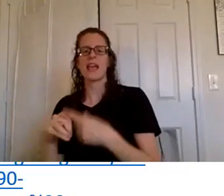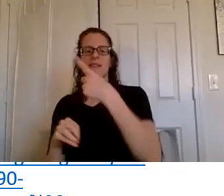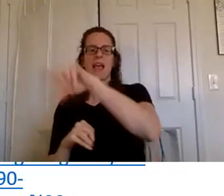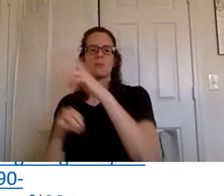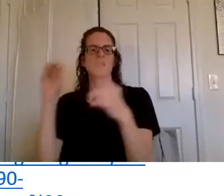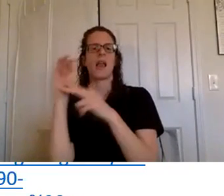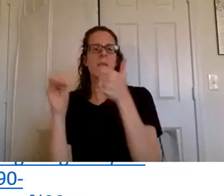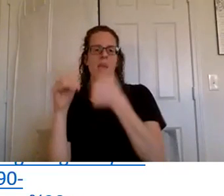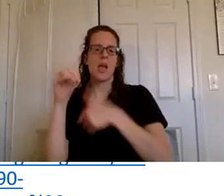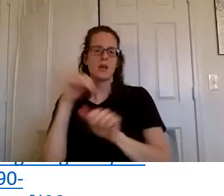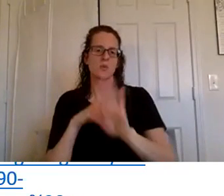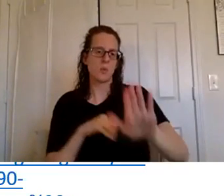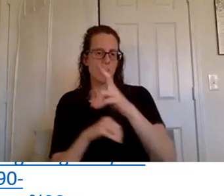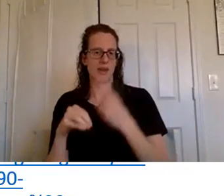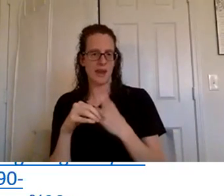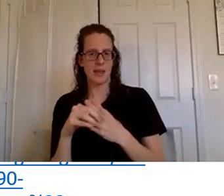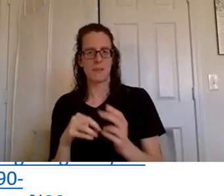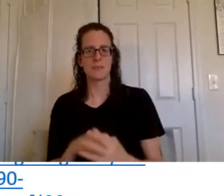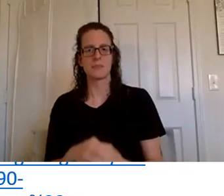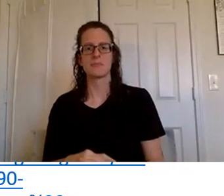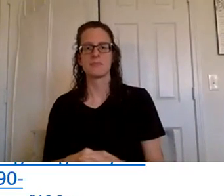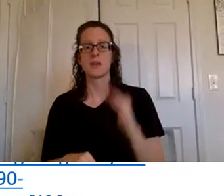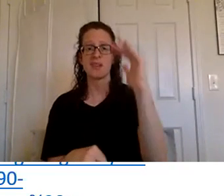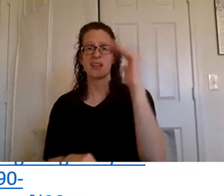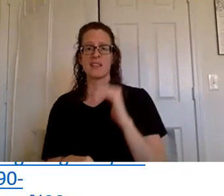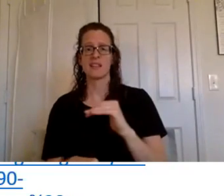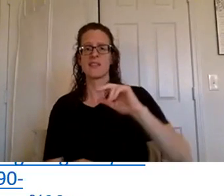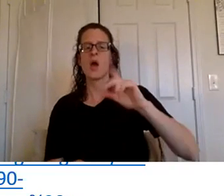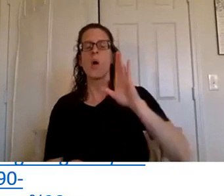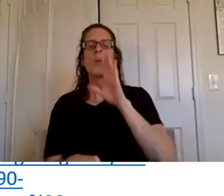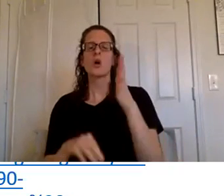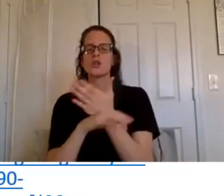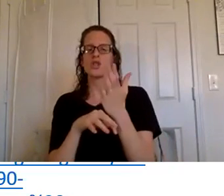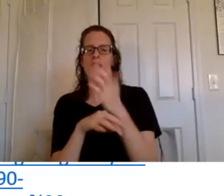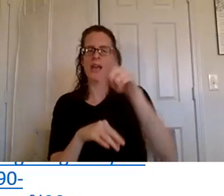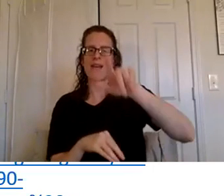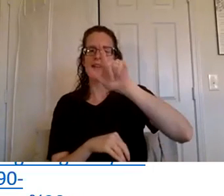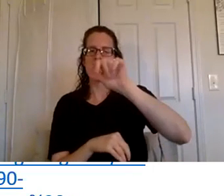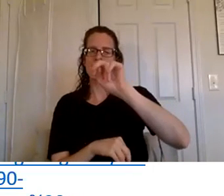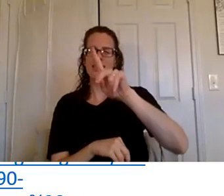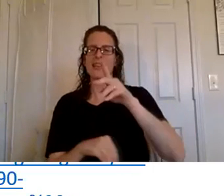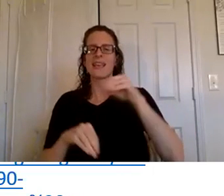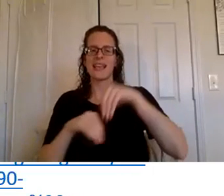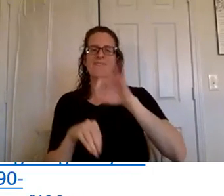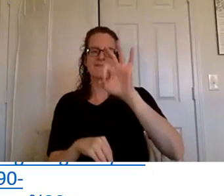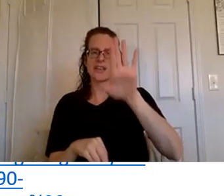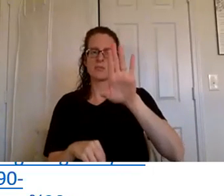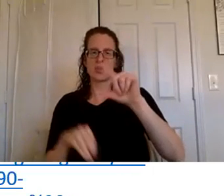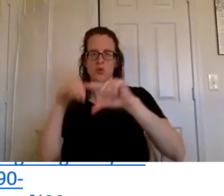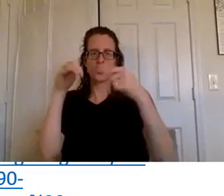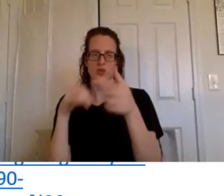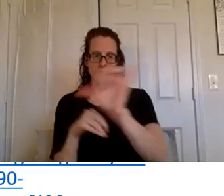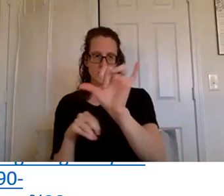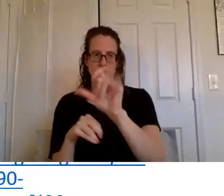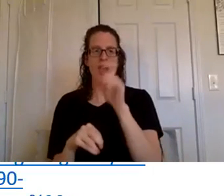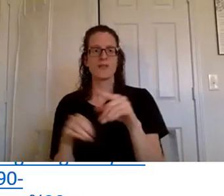um the uh next link and we're going to share all these in our facebook group after a while so don't um feel like you have to write